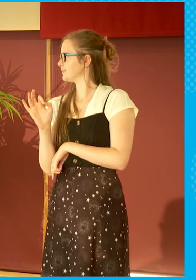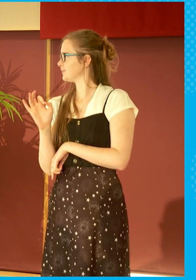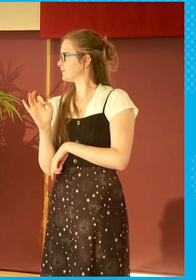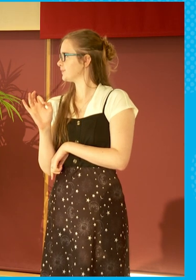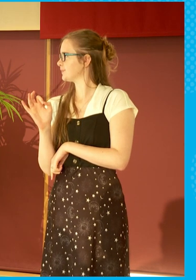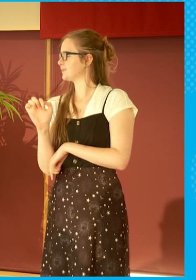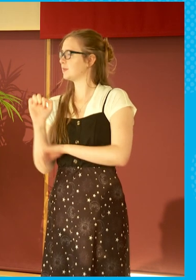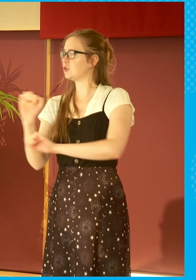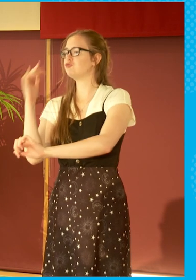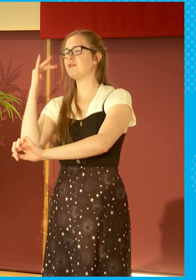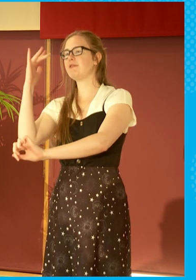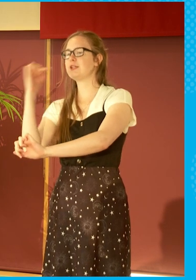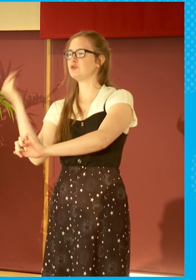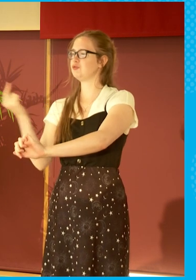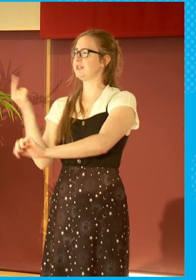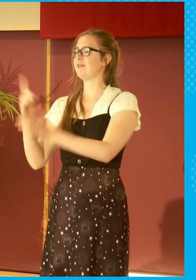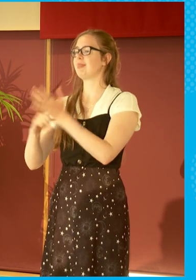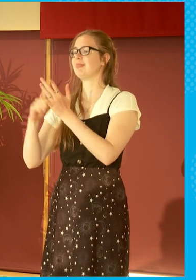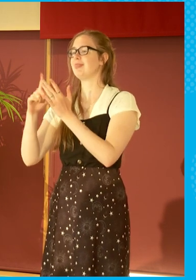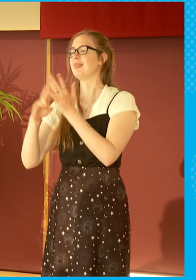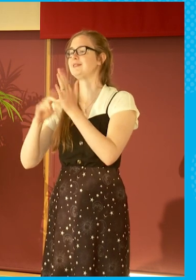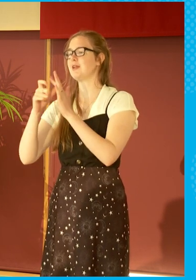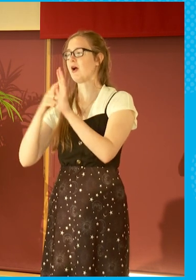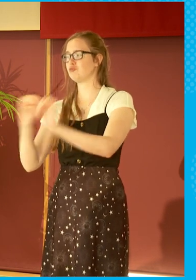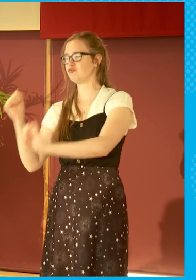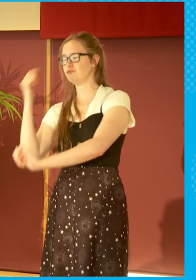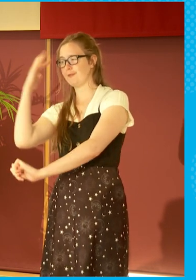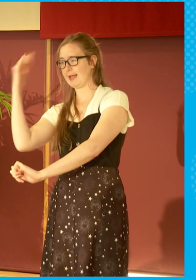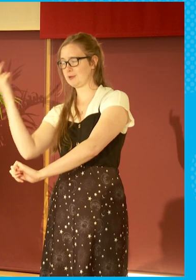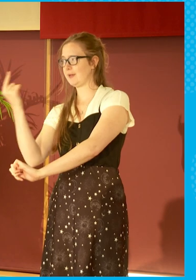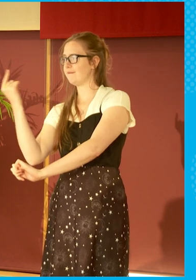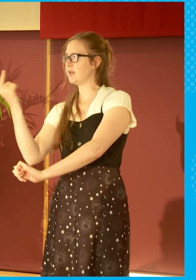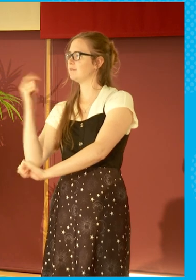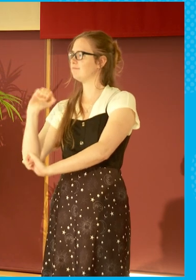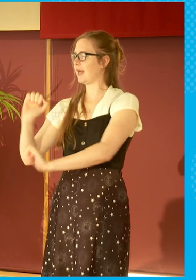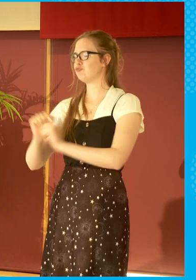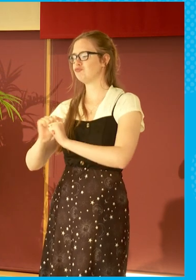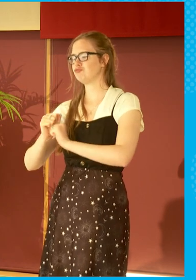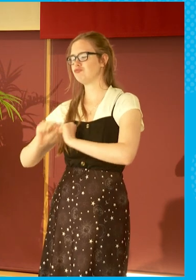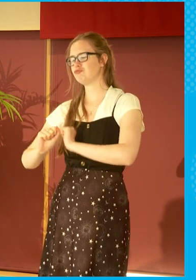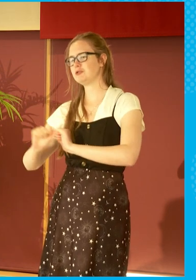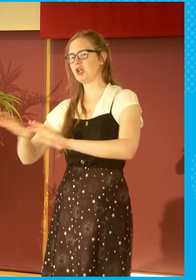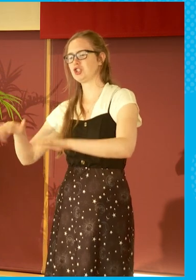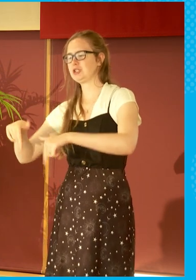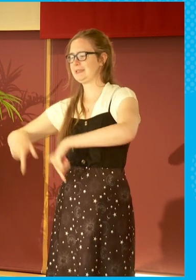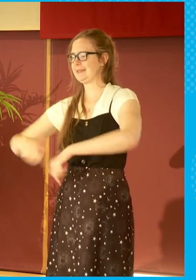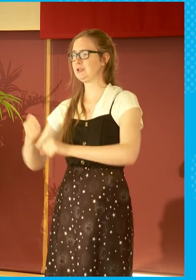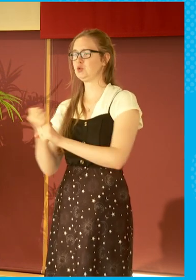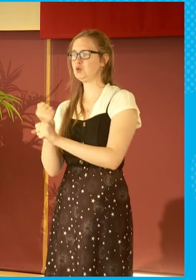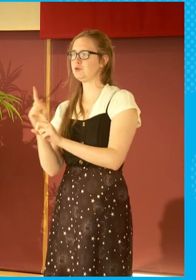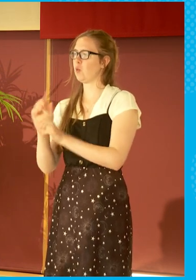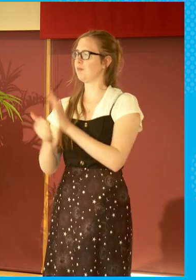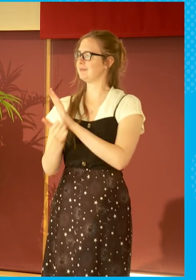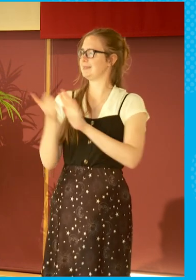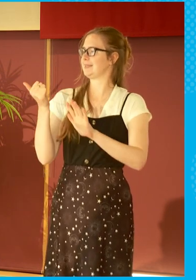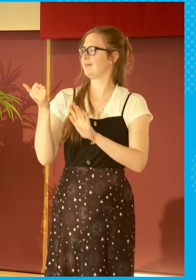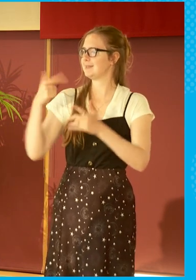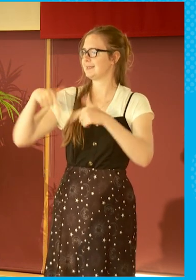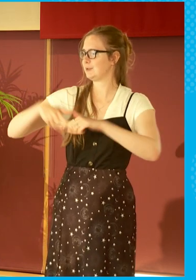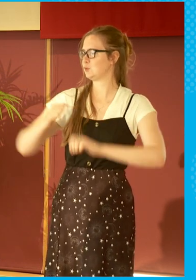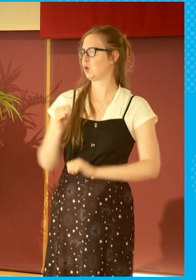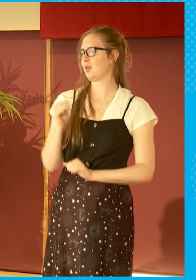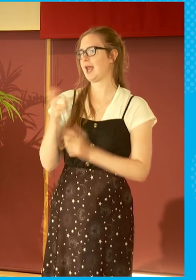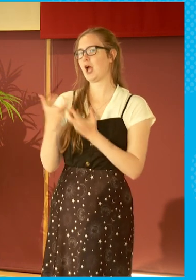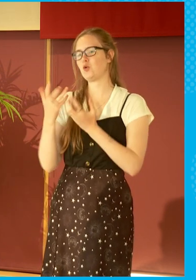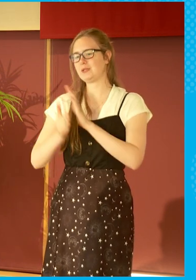reflecting yourself, Linda, I mean, what does that production here actually do for that skill set and growing it? Because